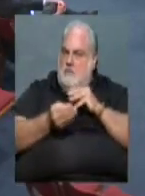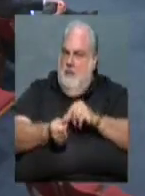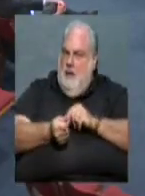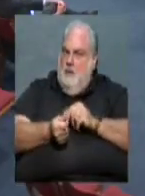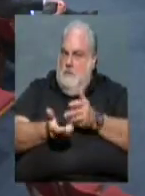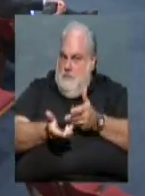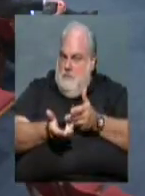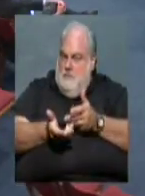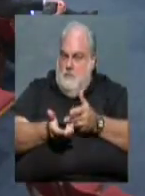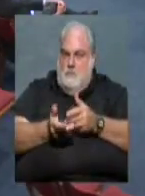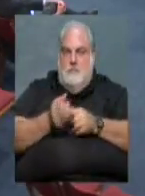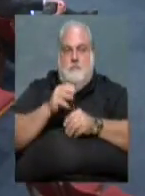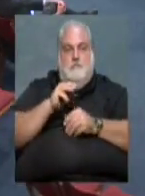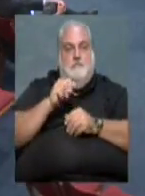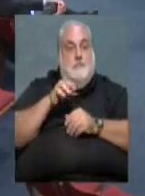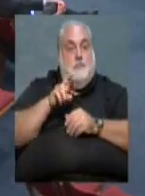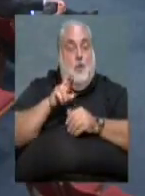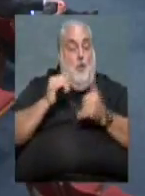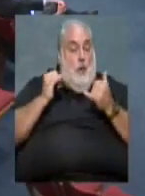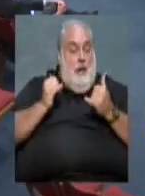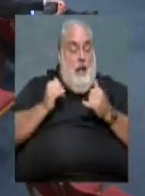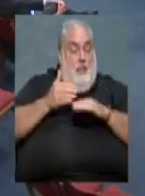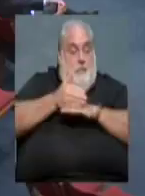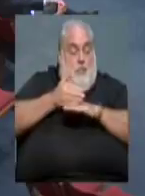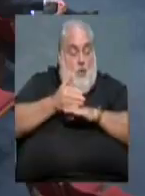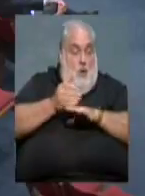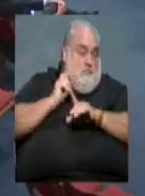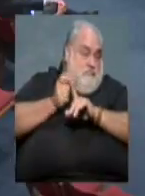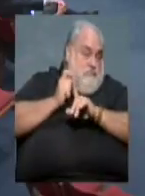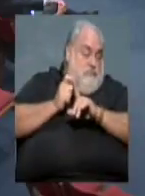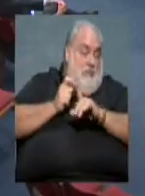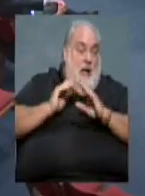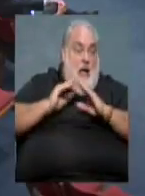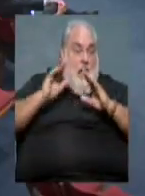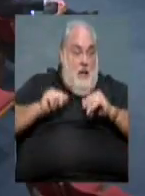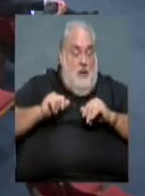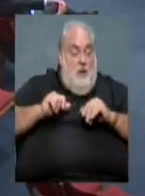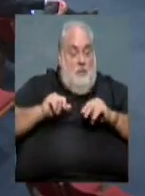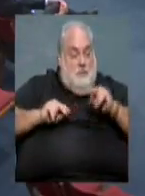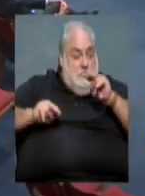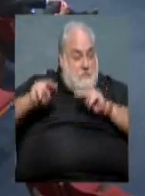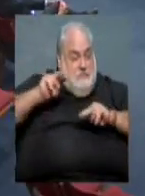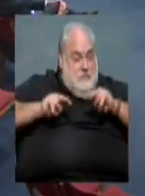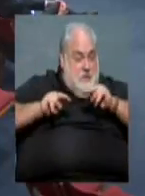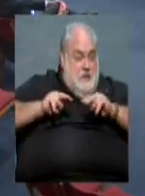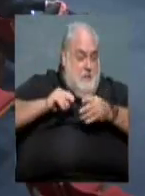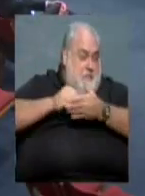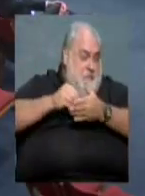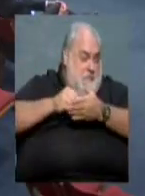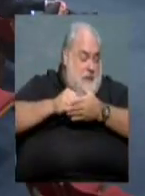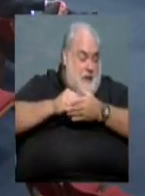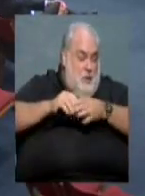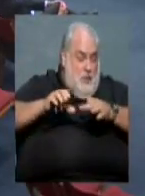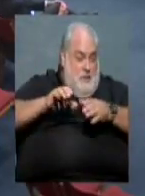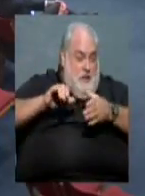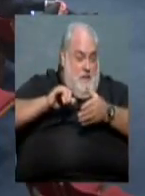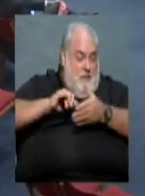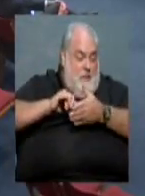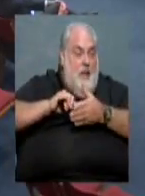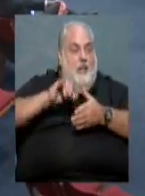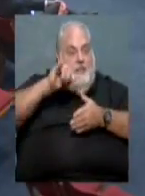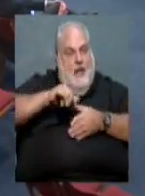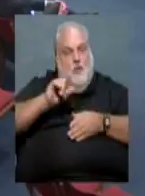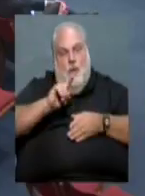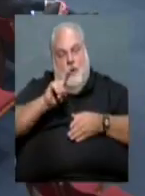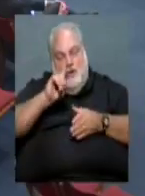Well, the money that we spend right now for board and secure are houses where we ought to be looking about what we're putting in in terms of, I mean, those are the